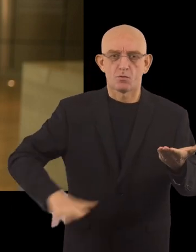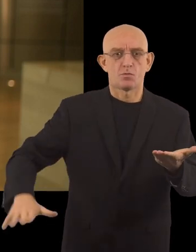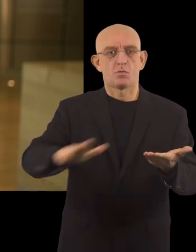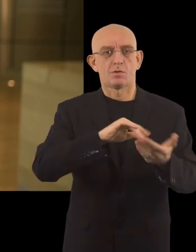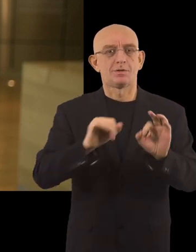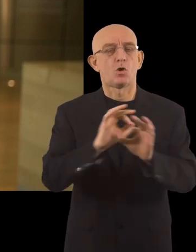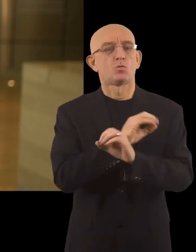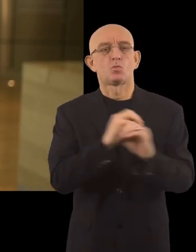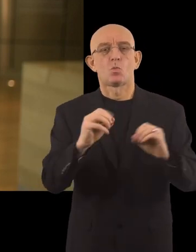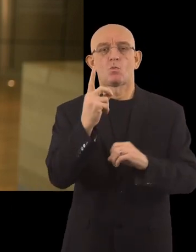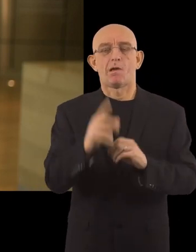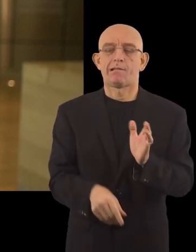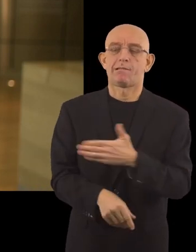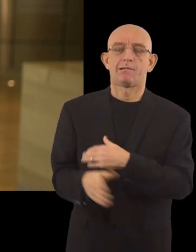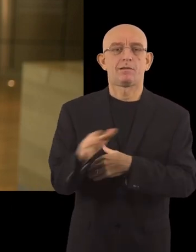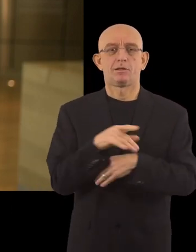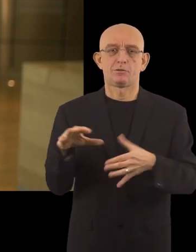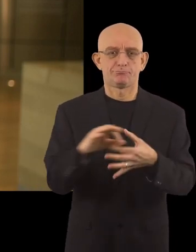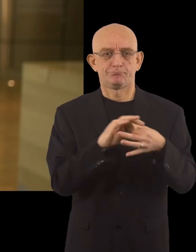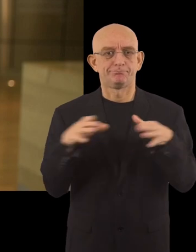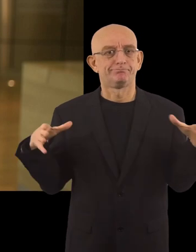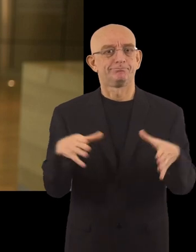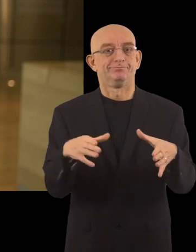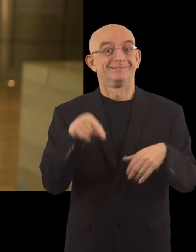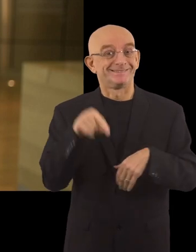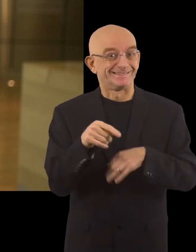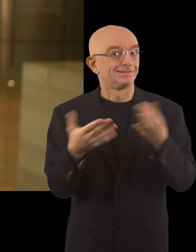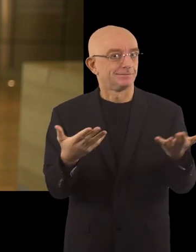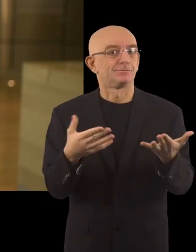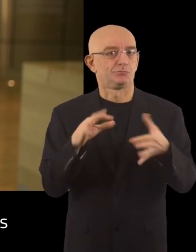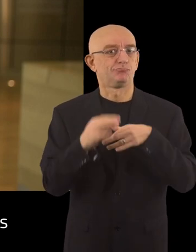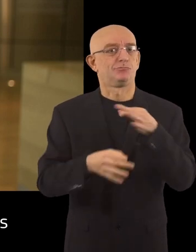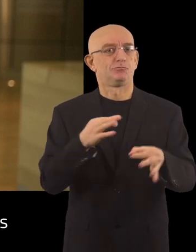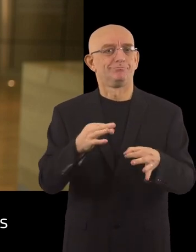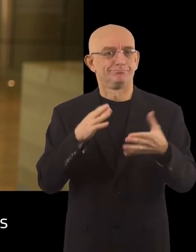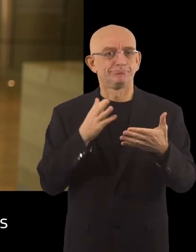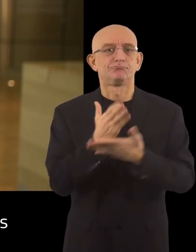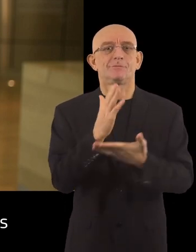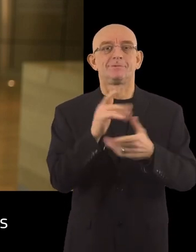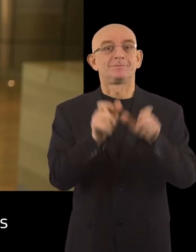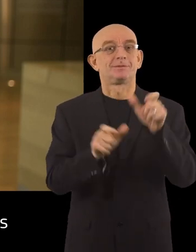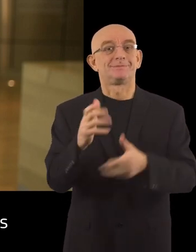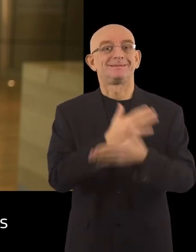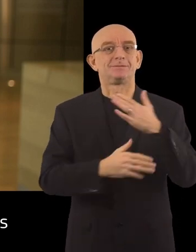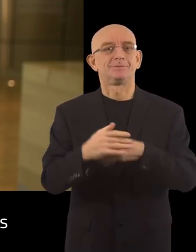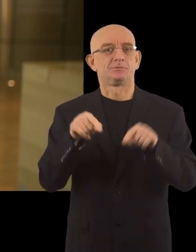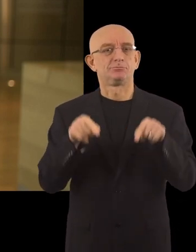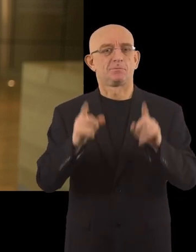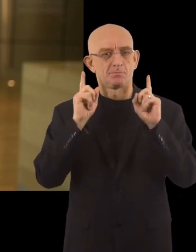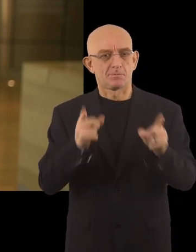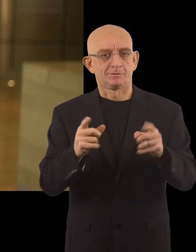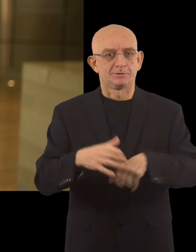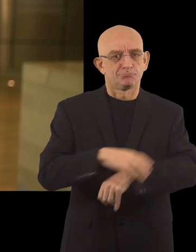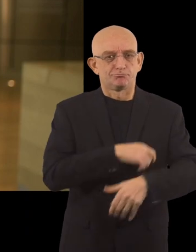A union that leaves no one behind. This is why the strategy on the rights of persons with disabilities